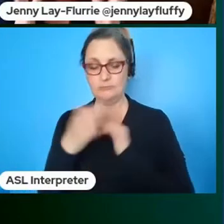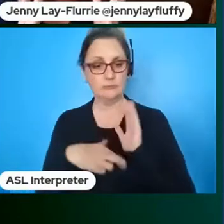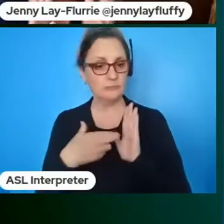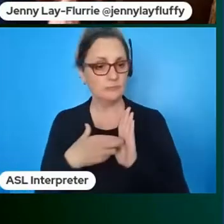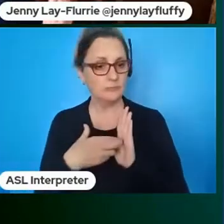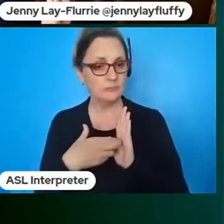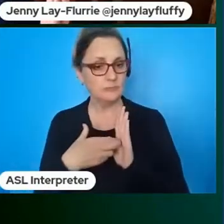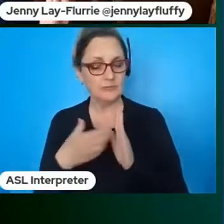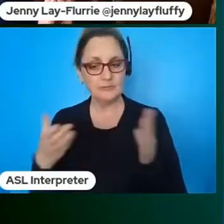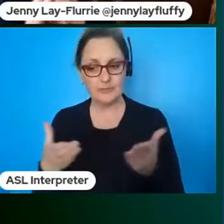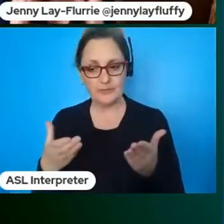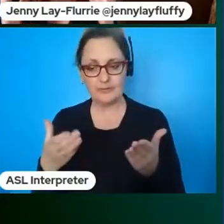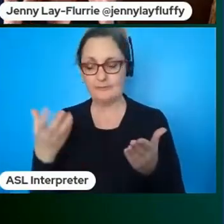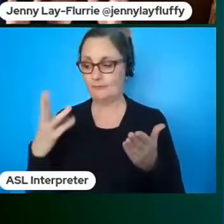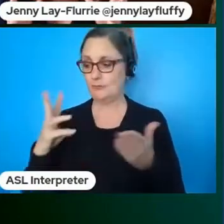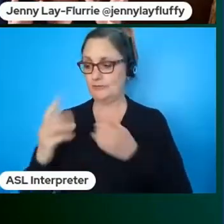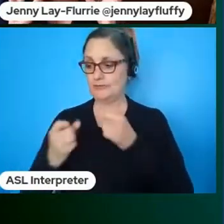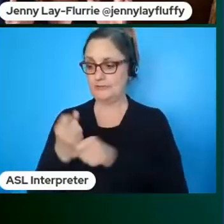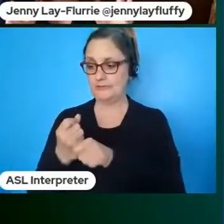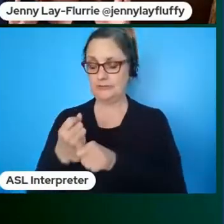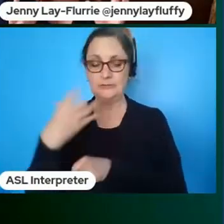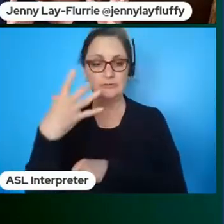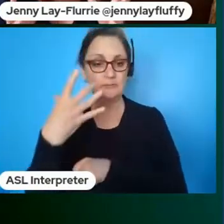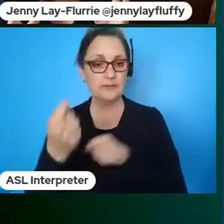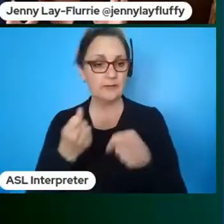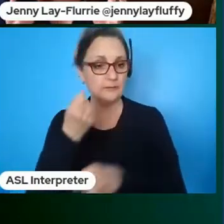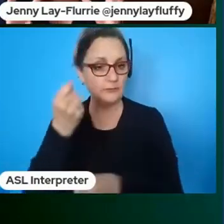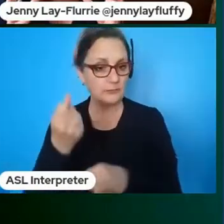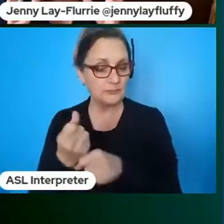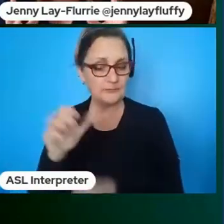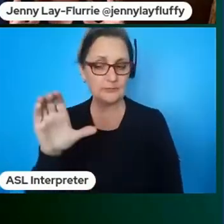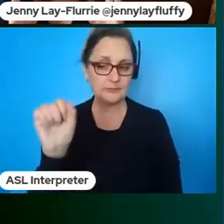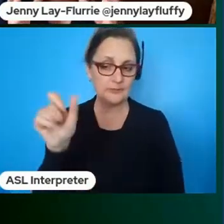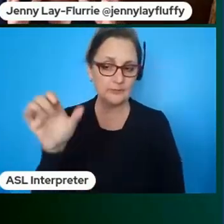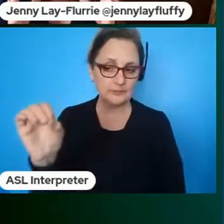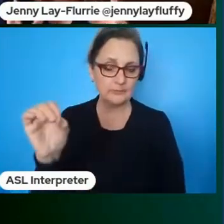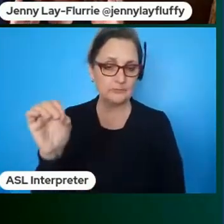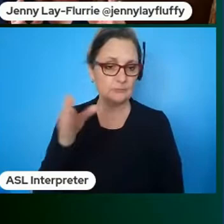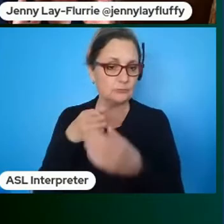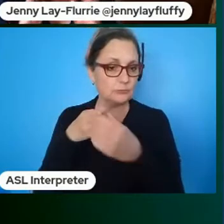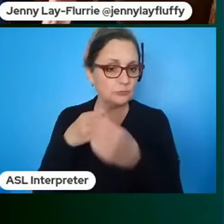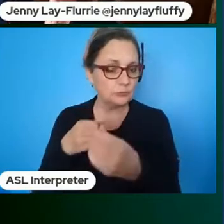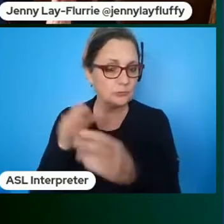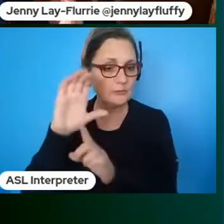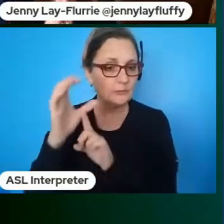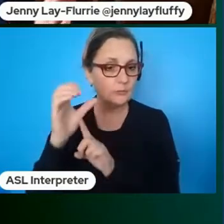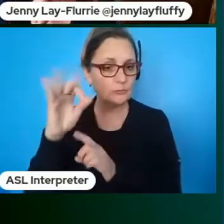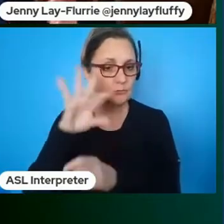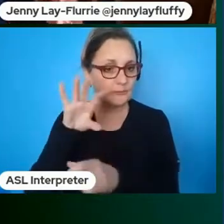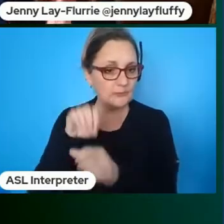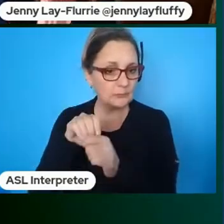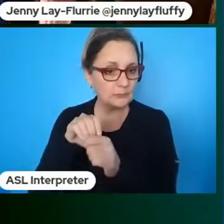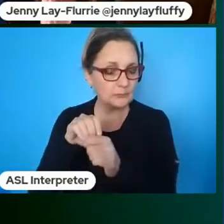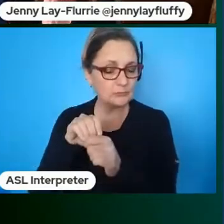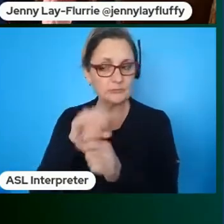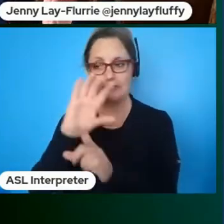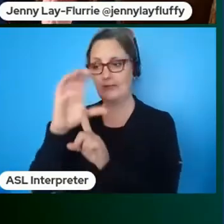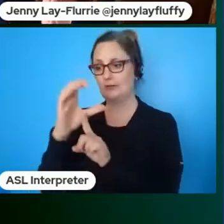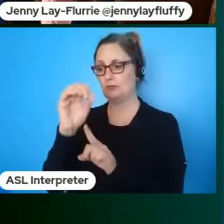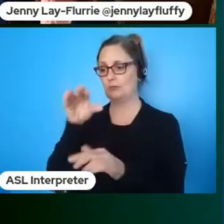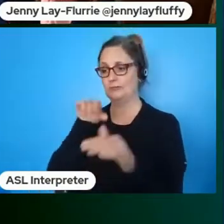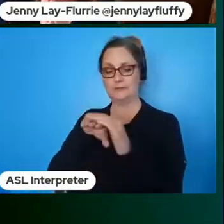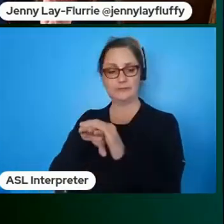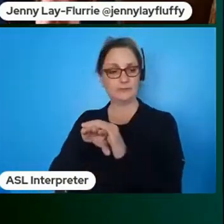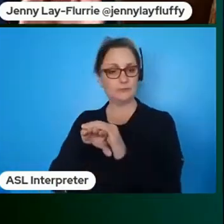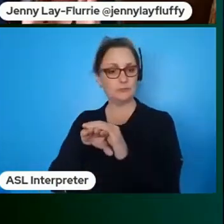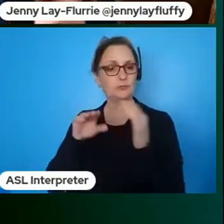years and five years in this role it's really to drive a culture of inclusion and a culture of accessibility so let's get stuck